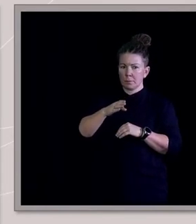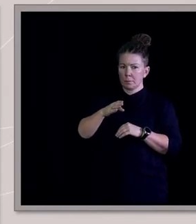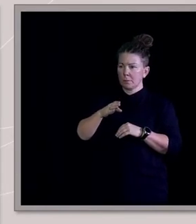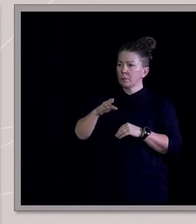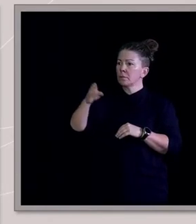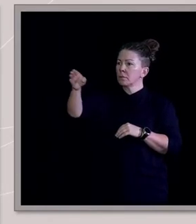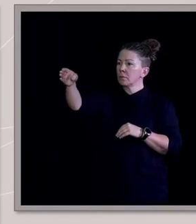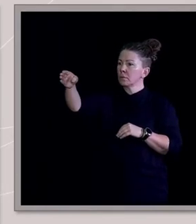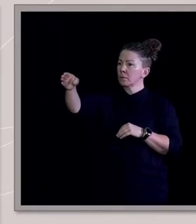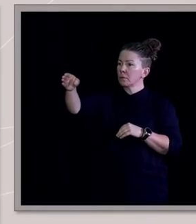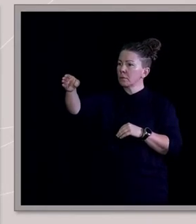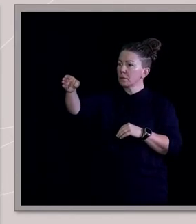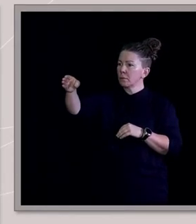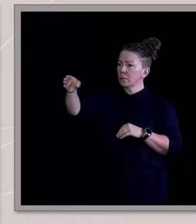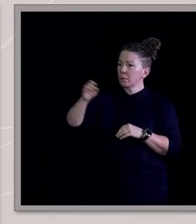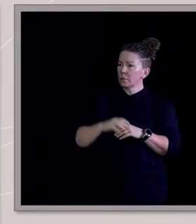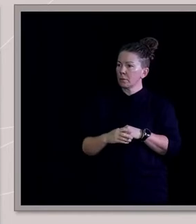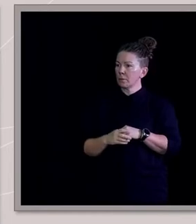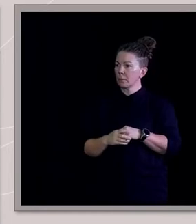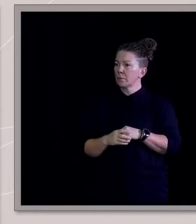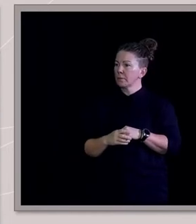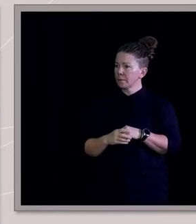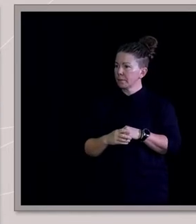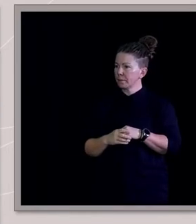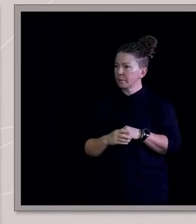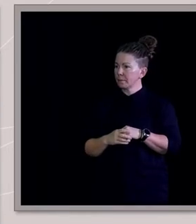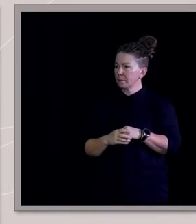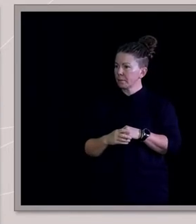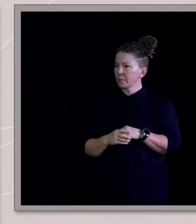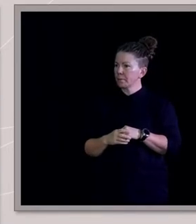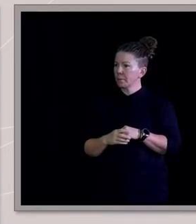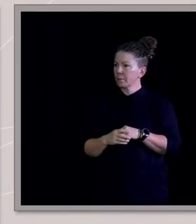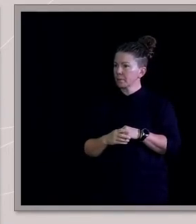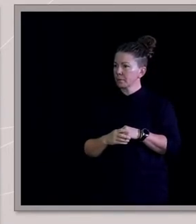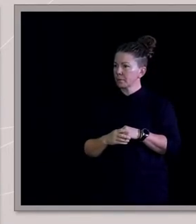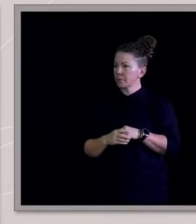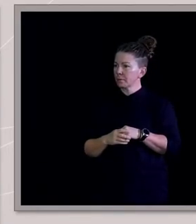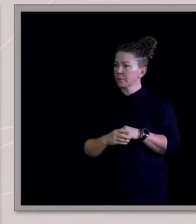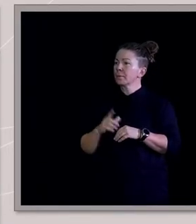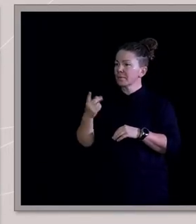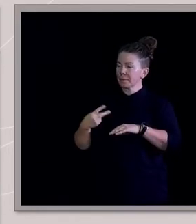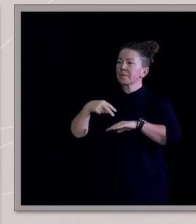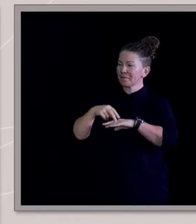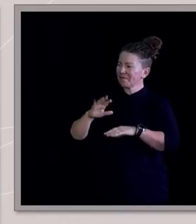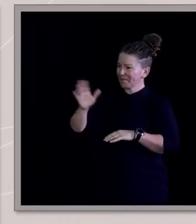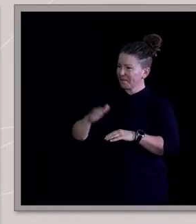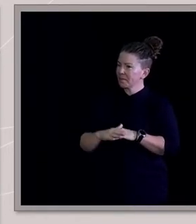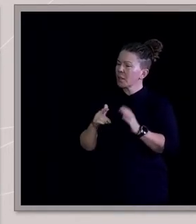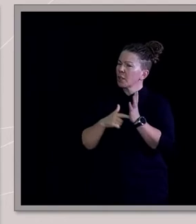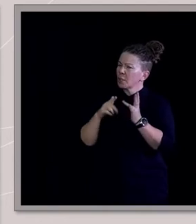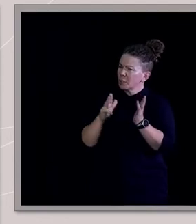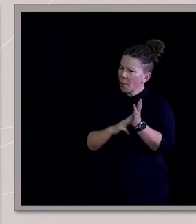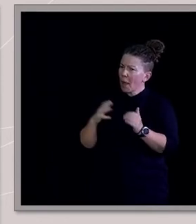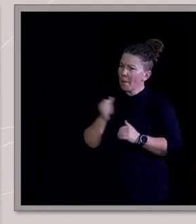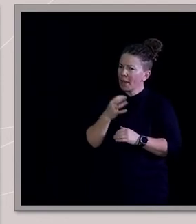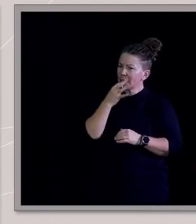Or is there another one? Do I go first or? All right. Sorry about that. Yeah. Tom, I've got to ask,